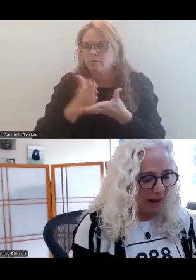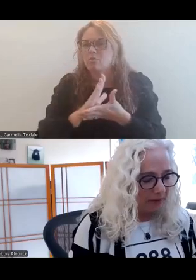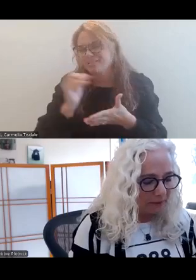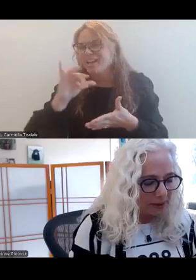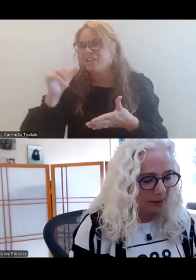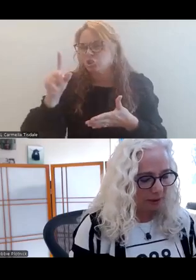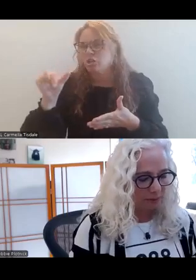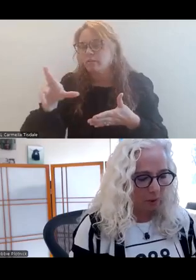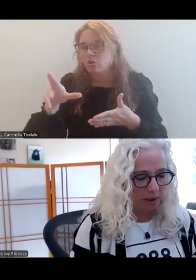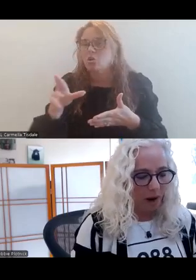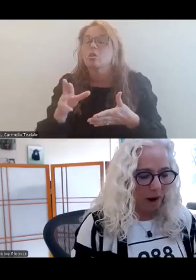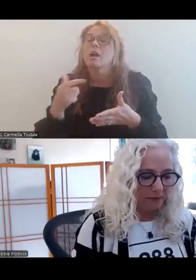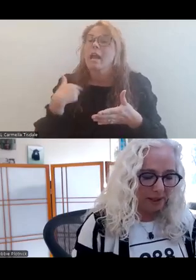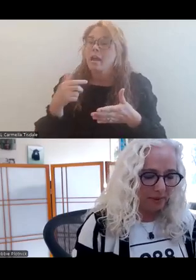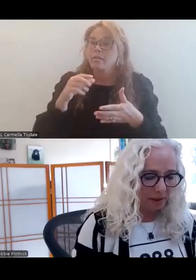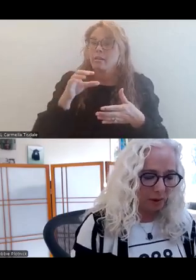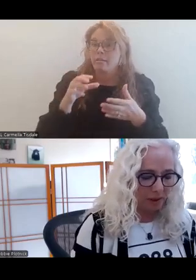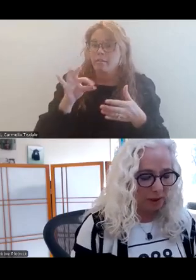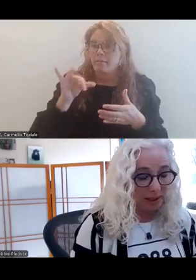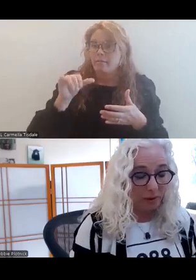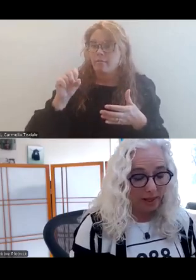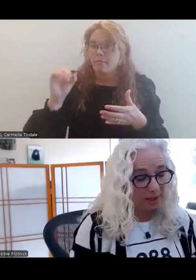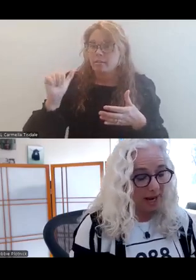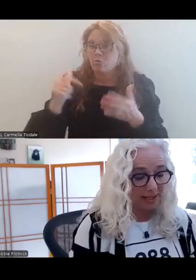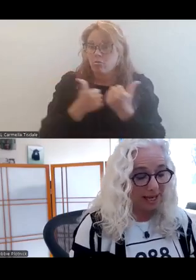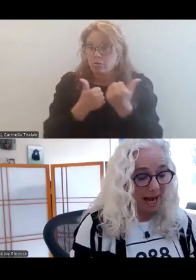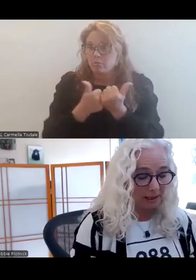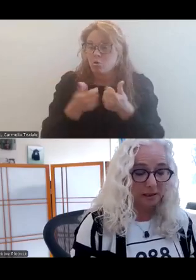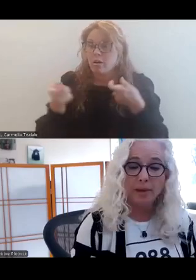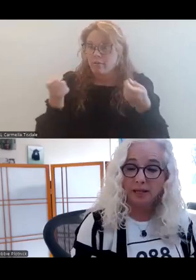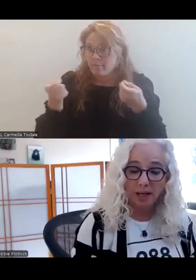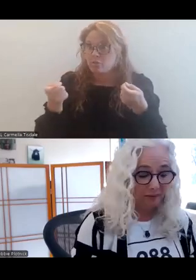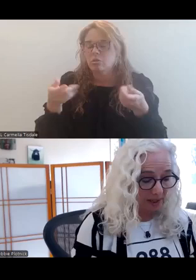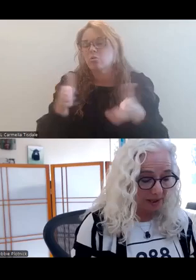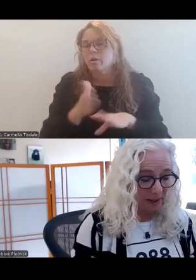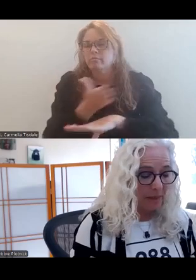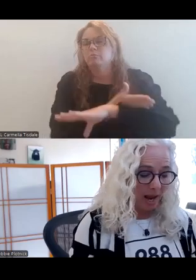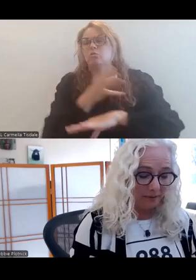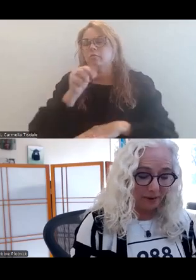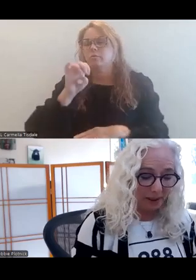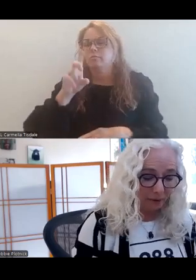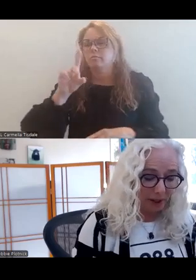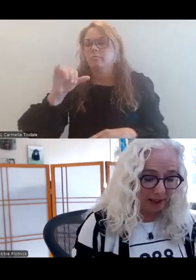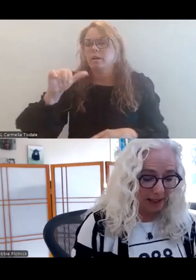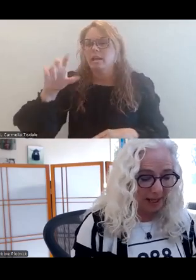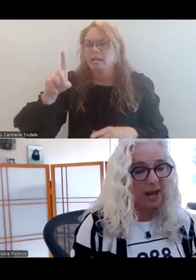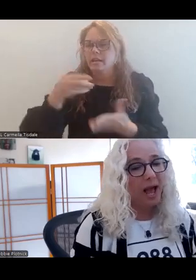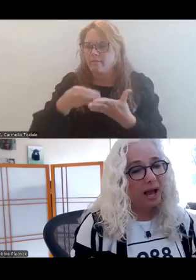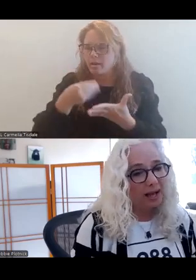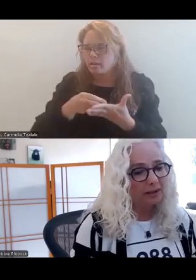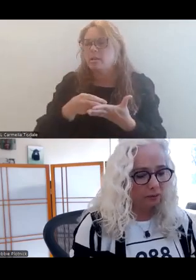Jennifer, and the fiscal support of the administration in the way that has enhanced Medicaid funding and funding for